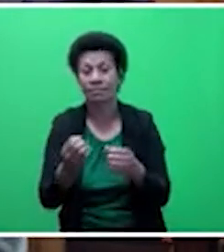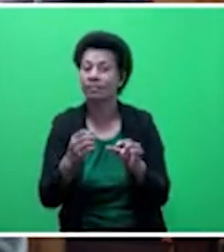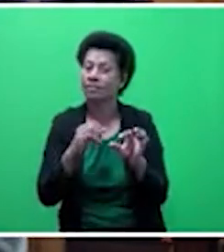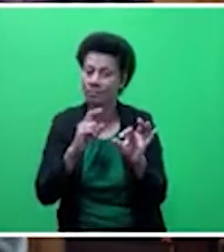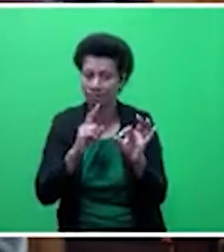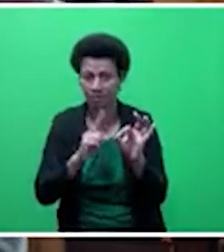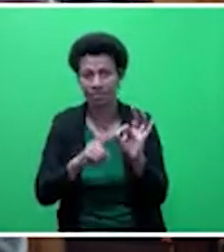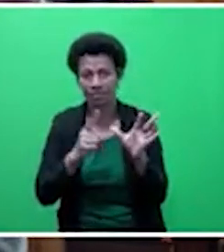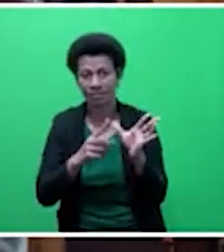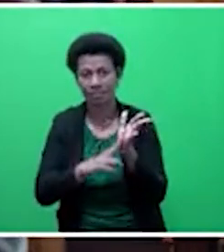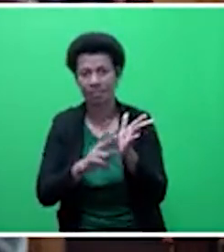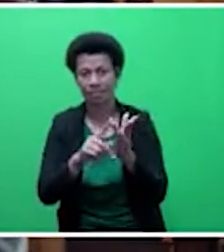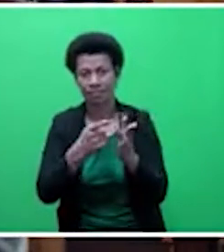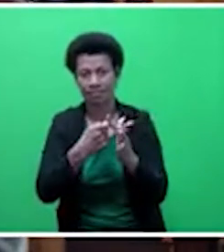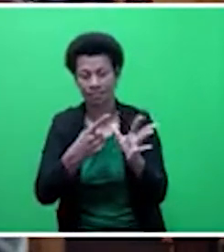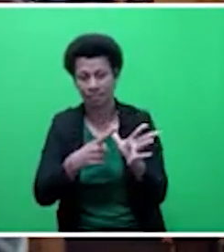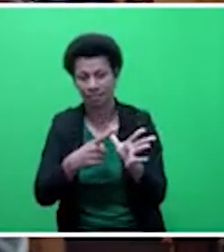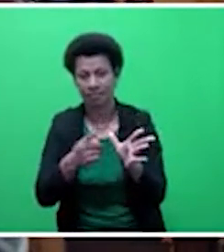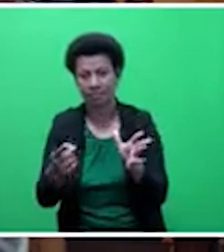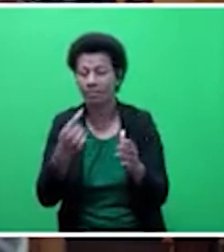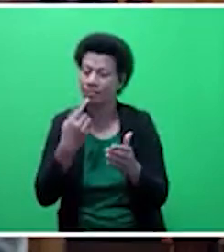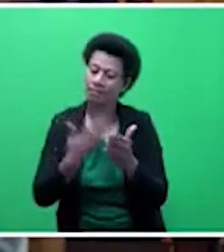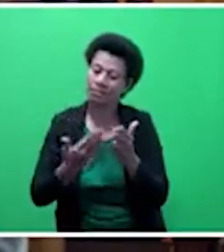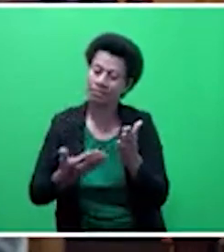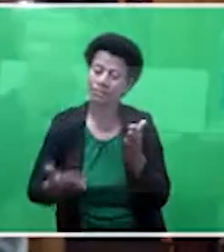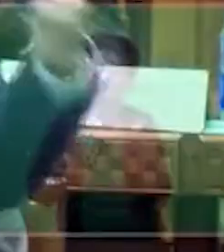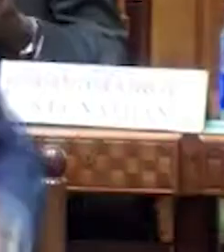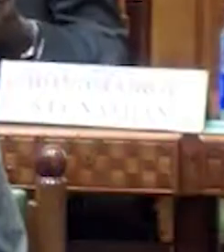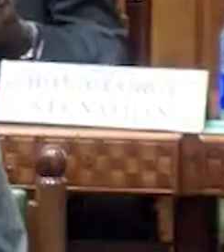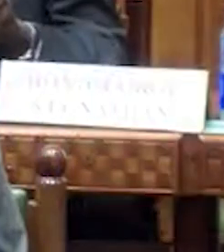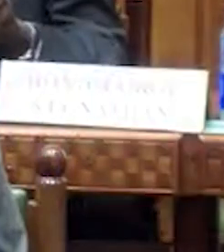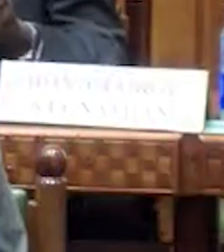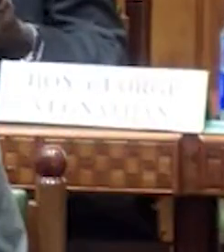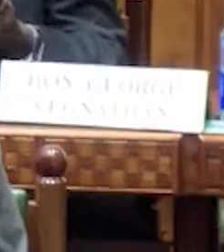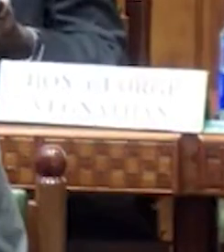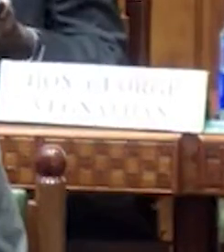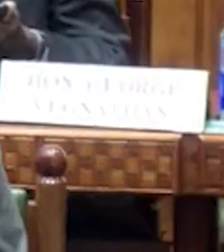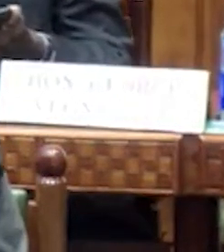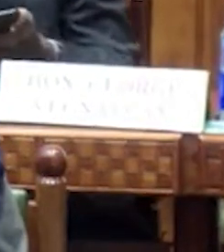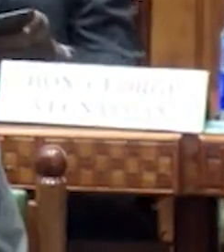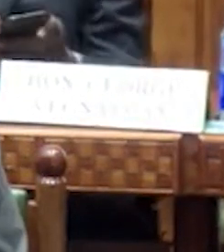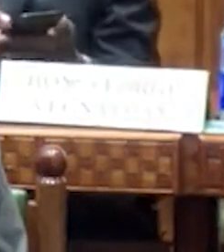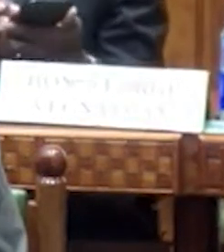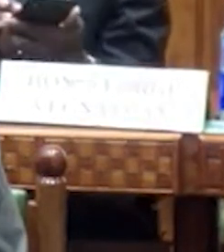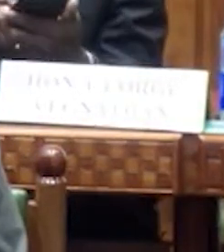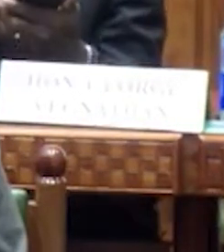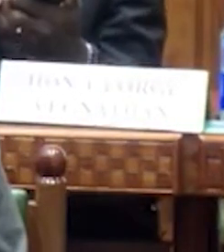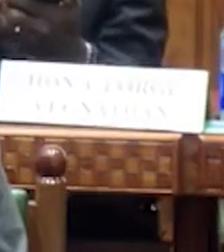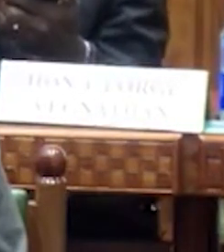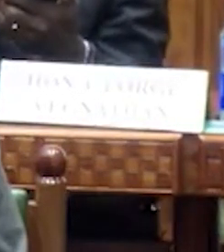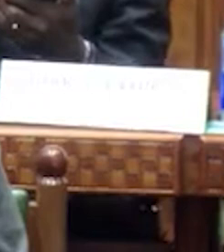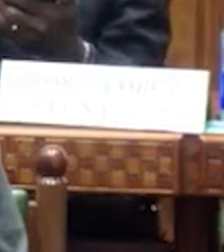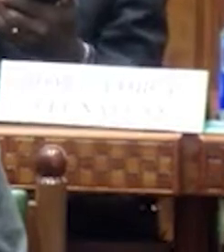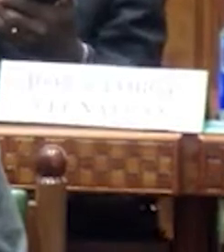goes on and on and on. We must do something. We must do something. Mr. Speaker, sir, he has